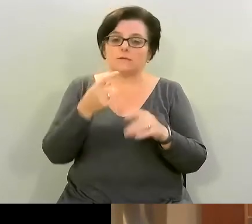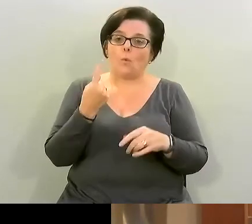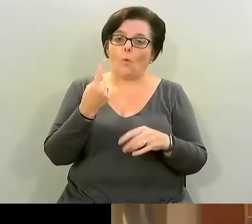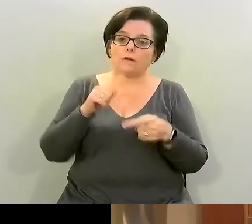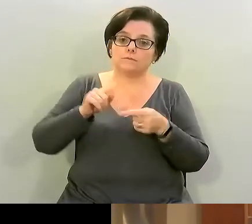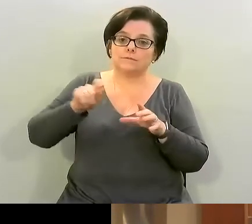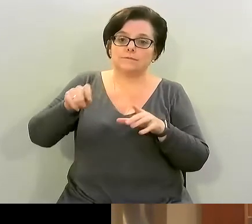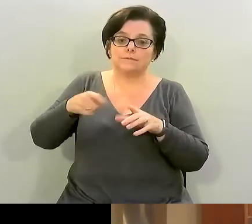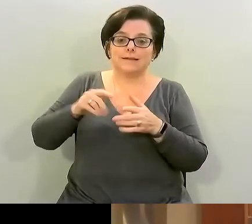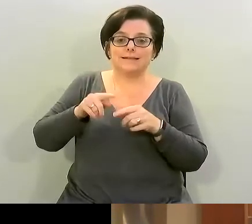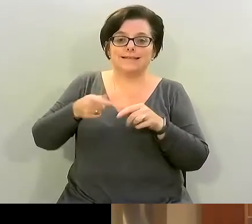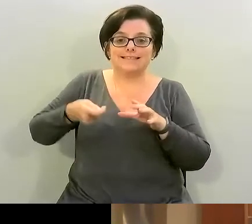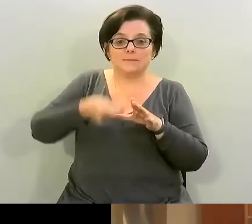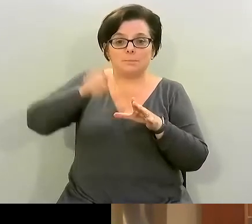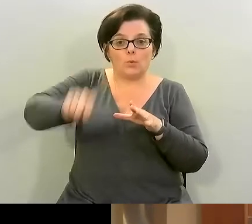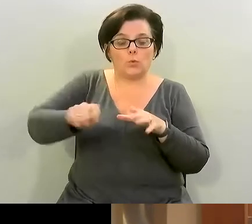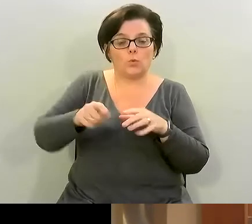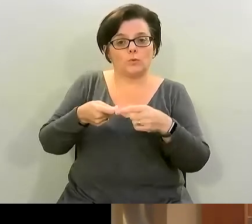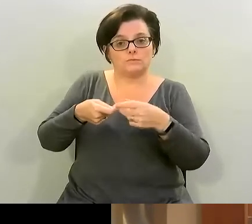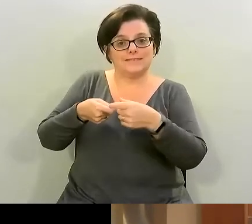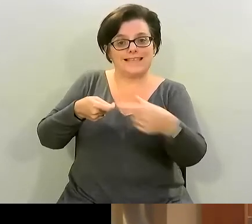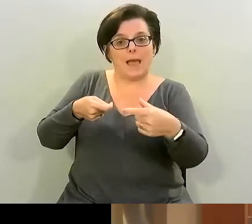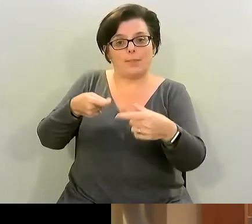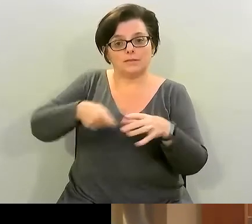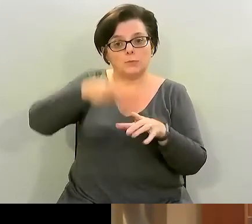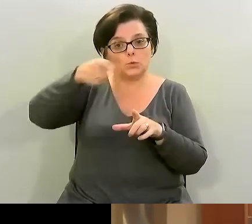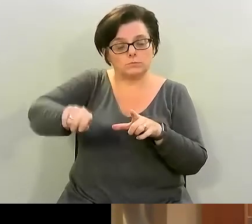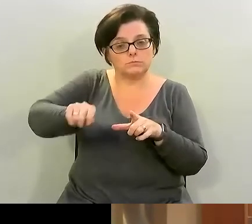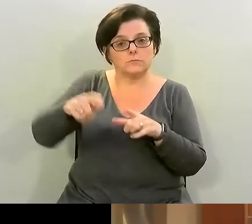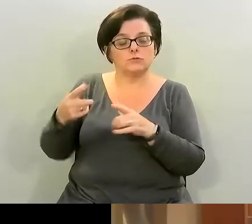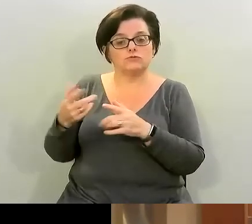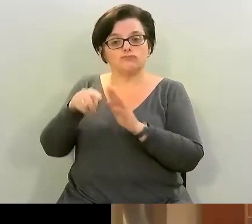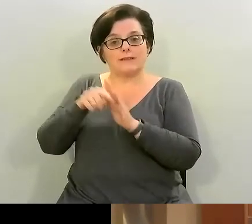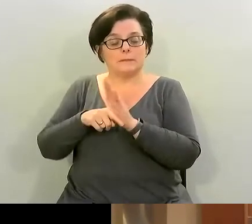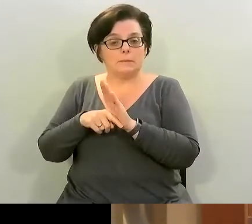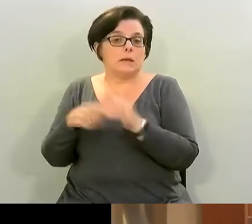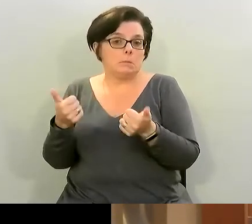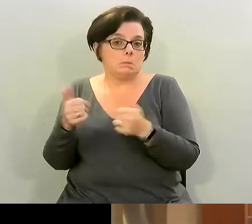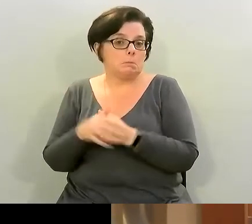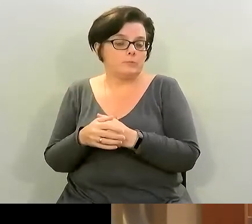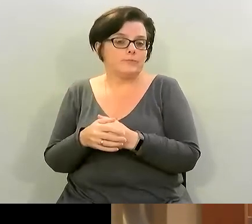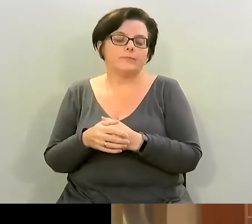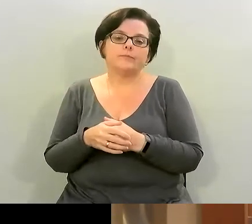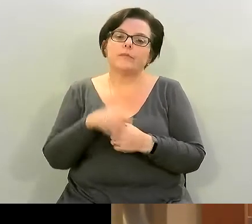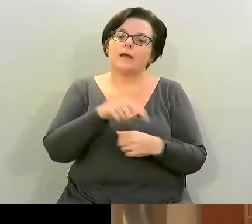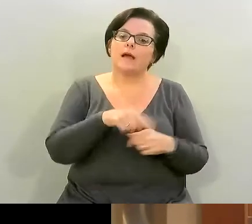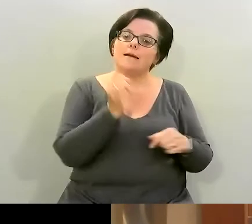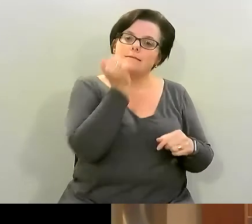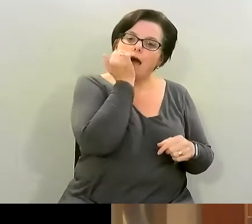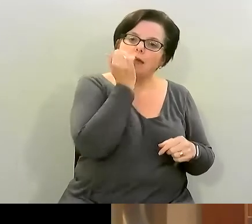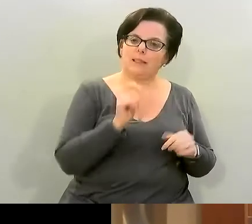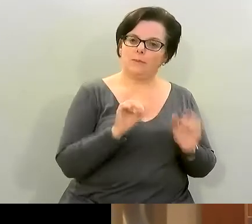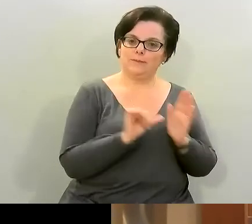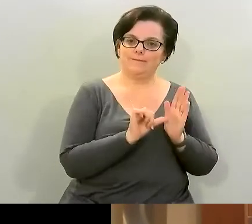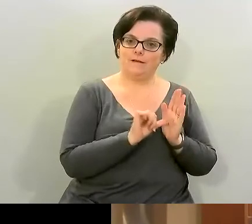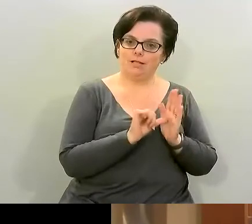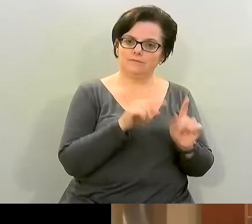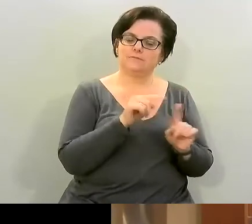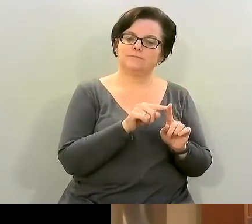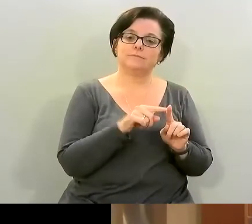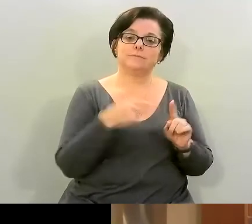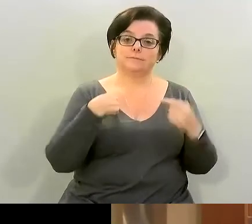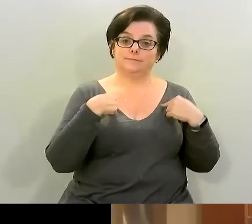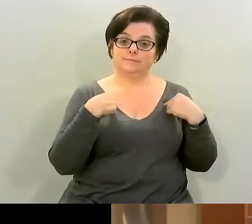mix it up taste it if it has enough of a cheesy flavor that's a good one with nuts that's a little bit harder what i would do